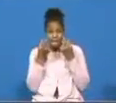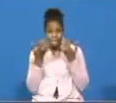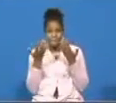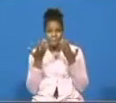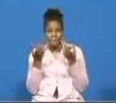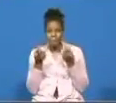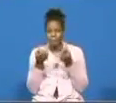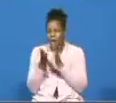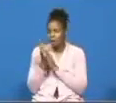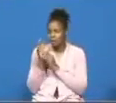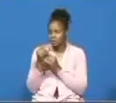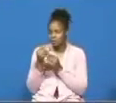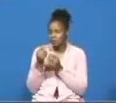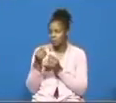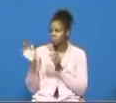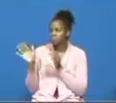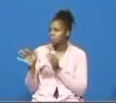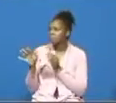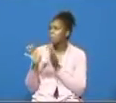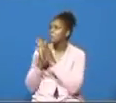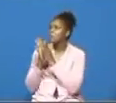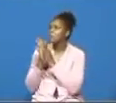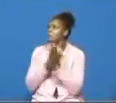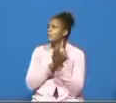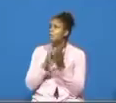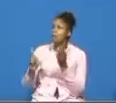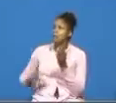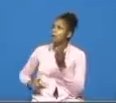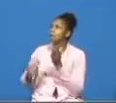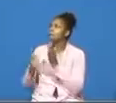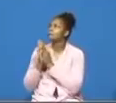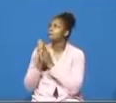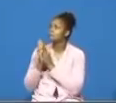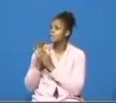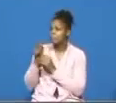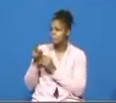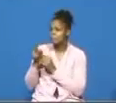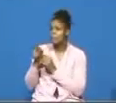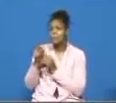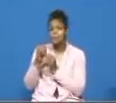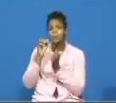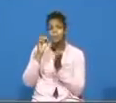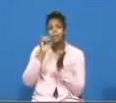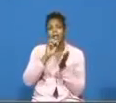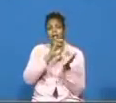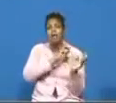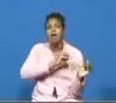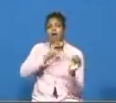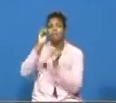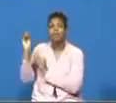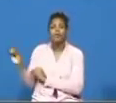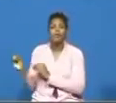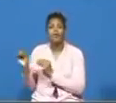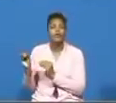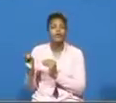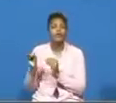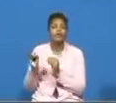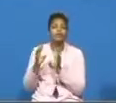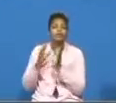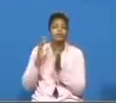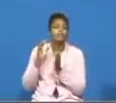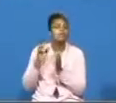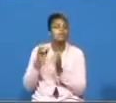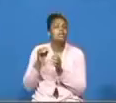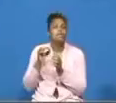moses please pray unto the lord that he take away the fiery serpents from us